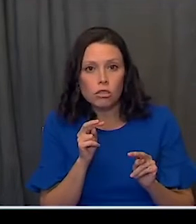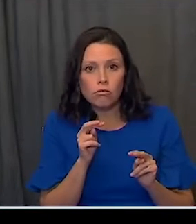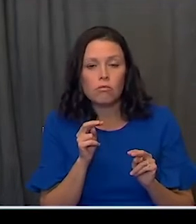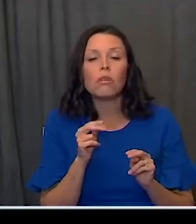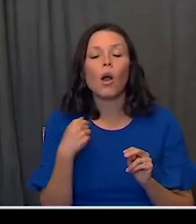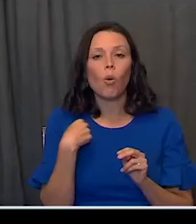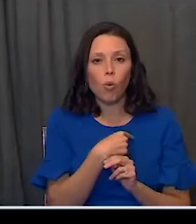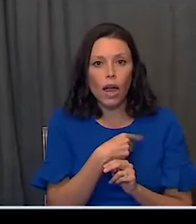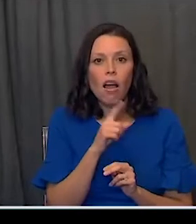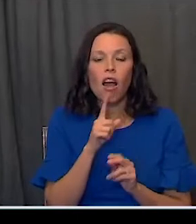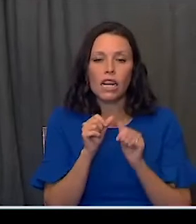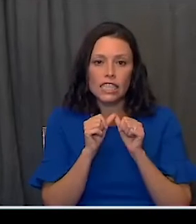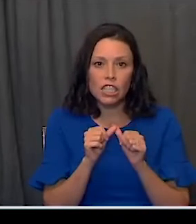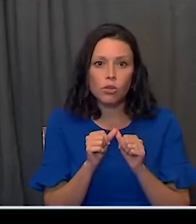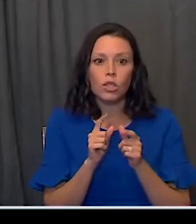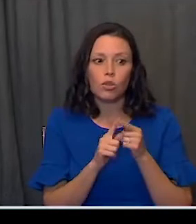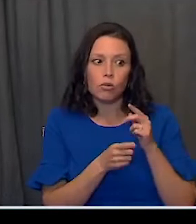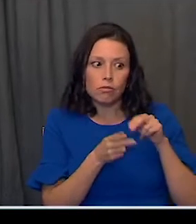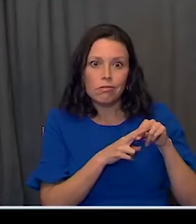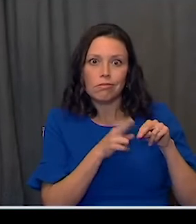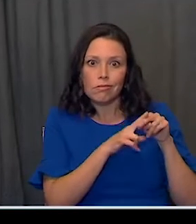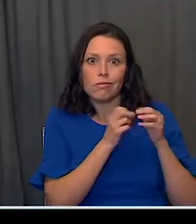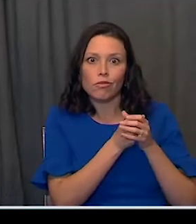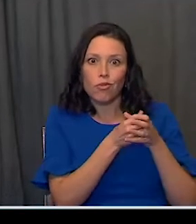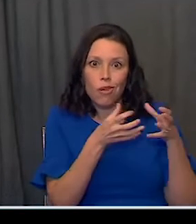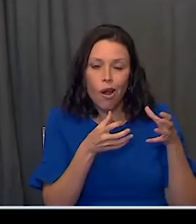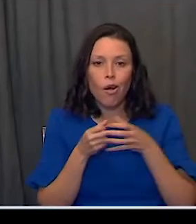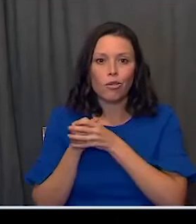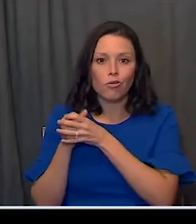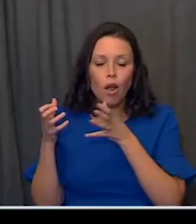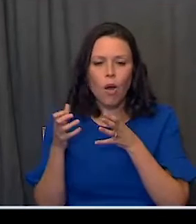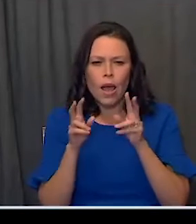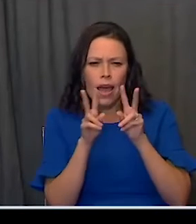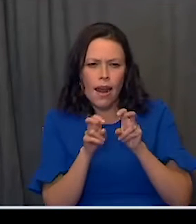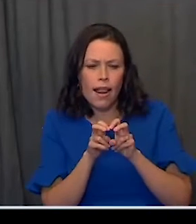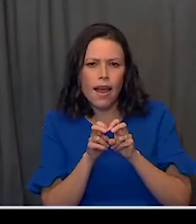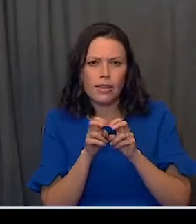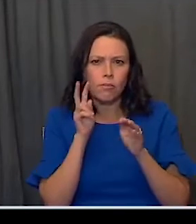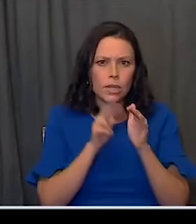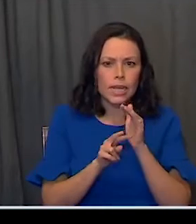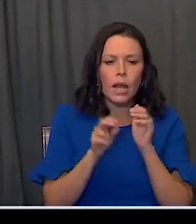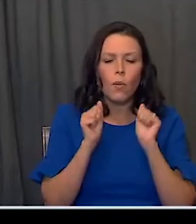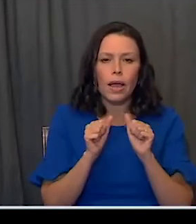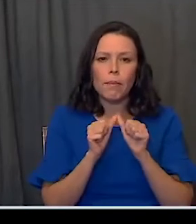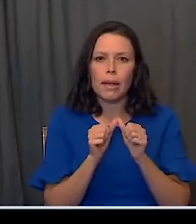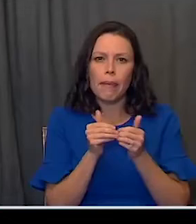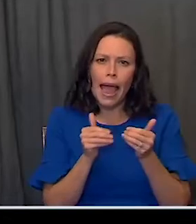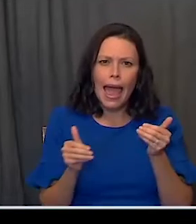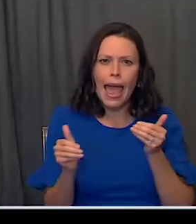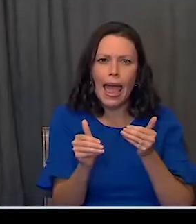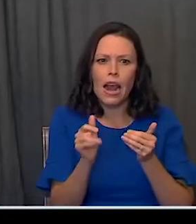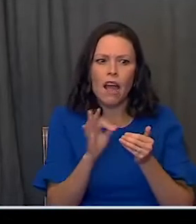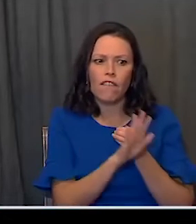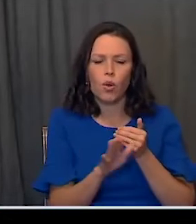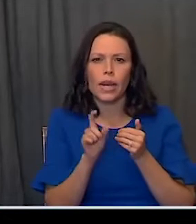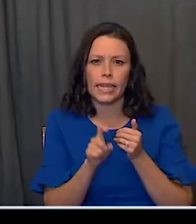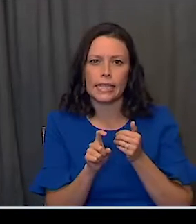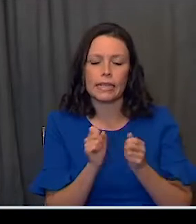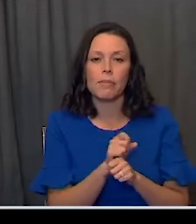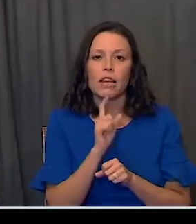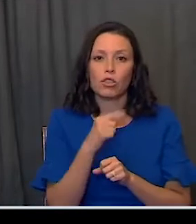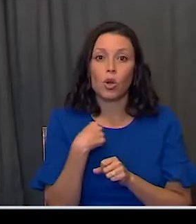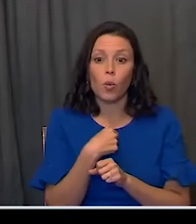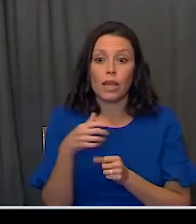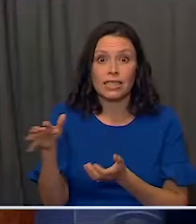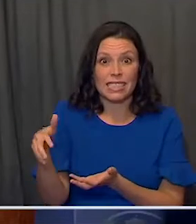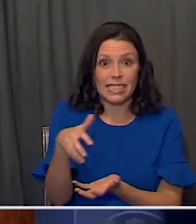It is something that we're continuing to grow upon and continuously analyze so that we can stay ahead of the increases and make sure that we're